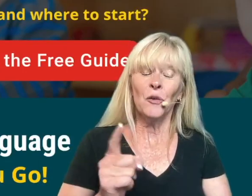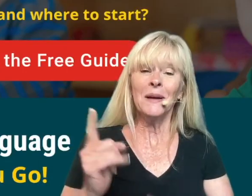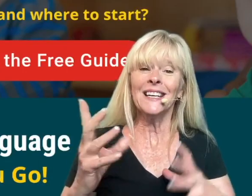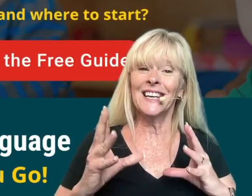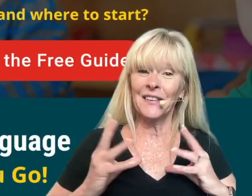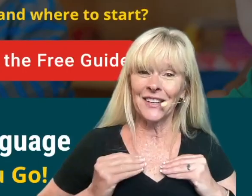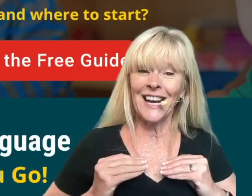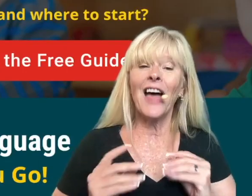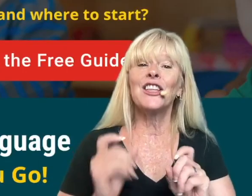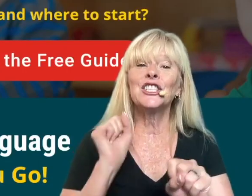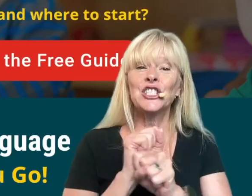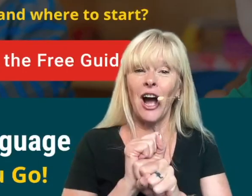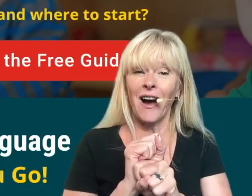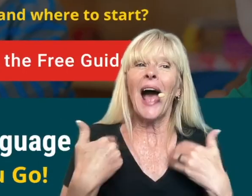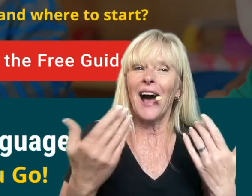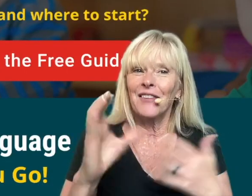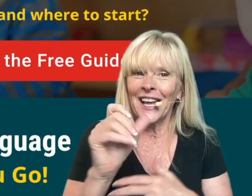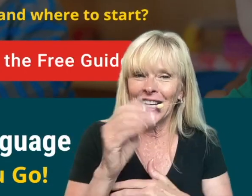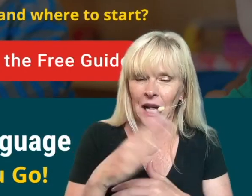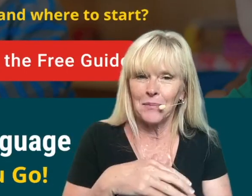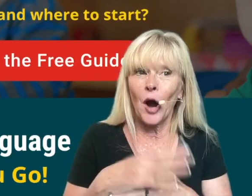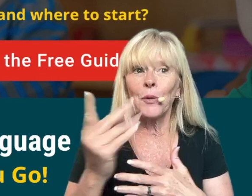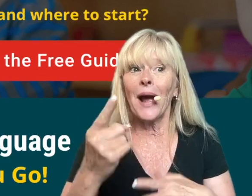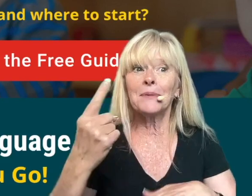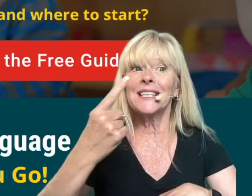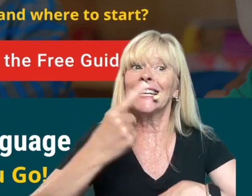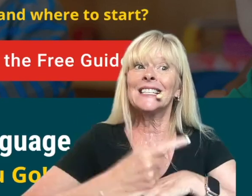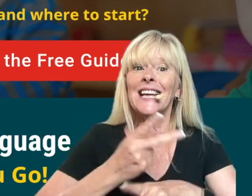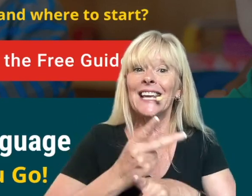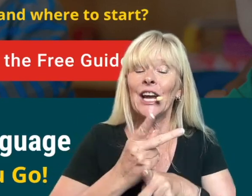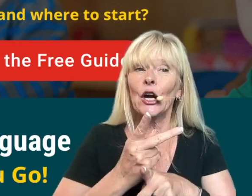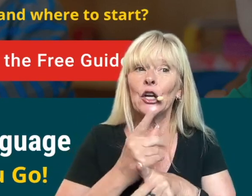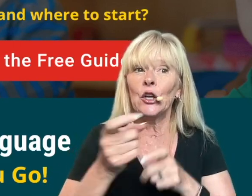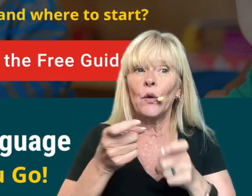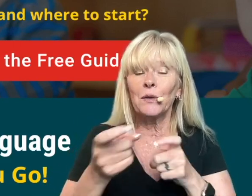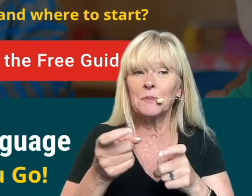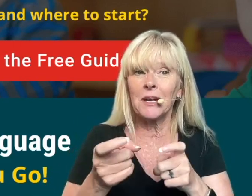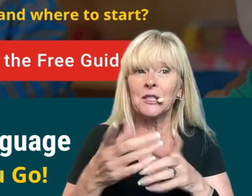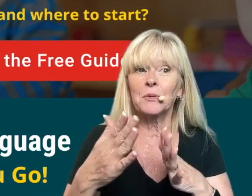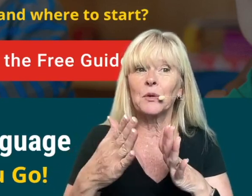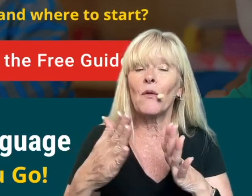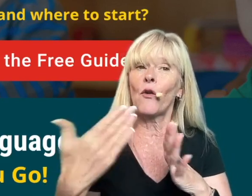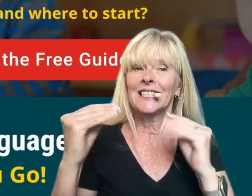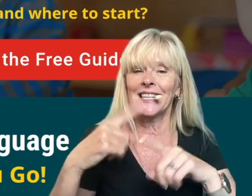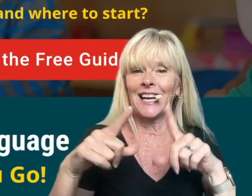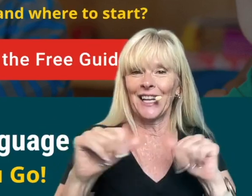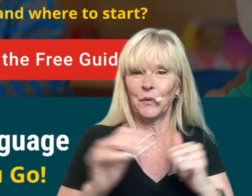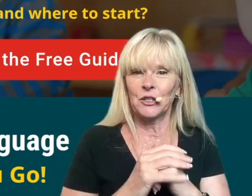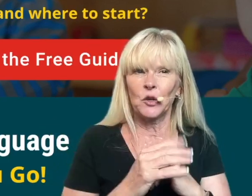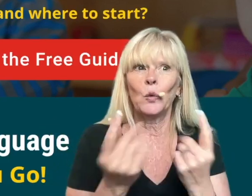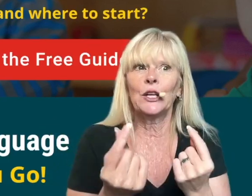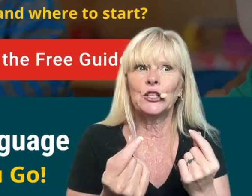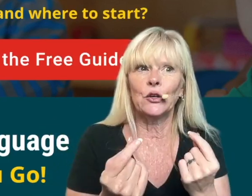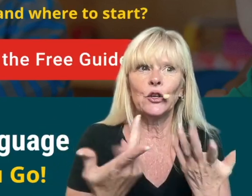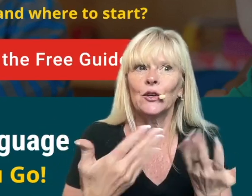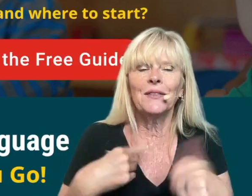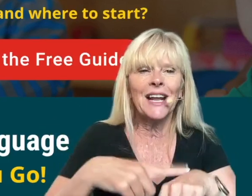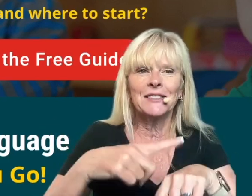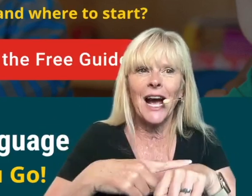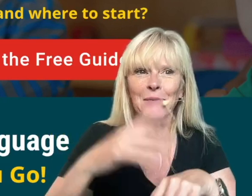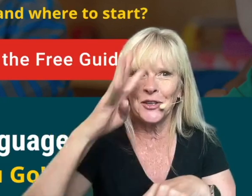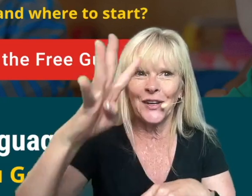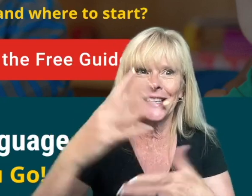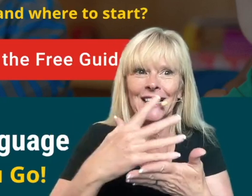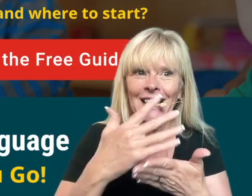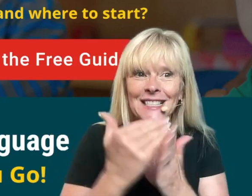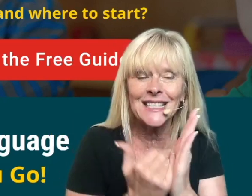you've given the job have a club or perhaps in a daycare you are responsible sign language what do you do you don't even